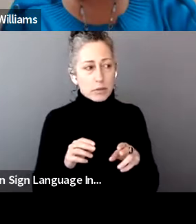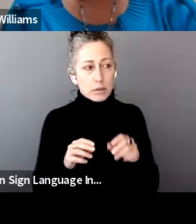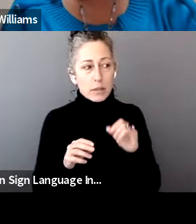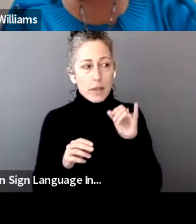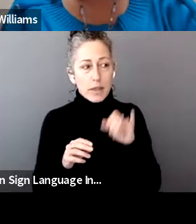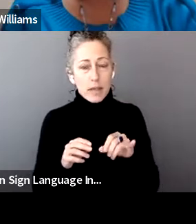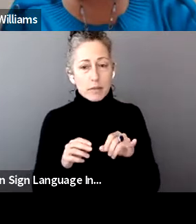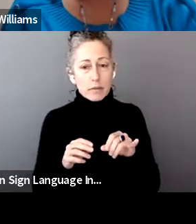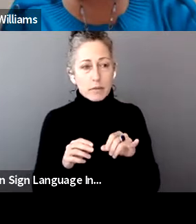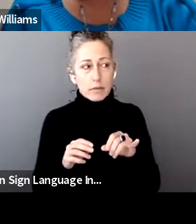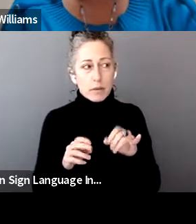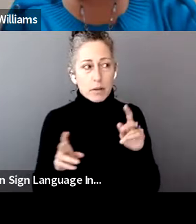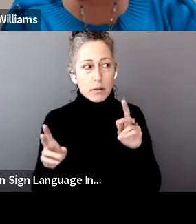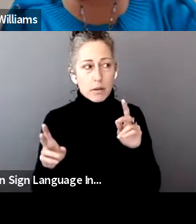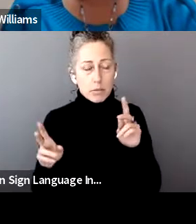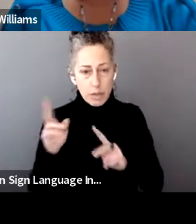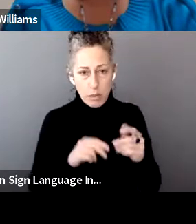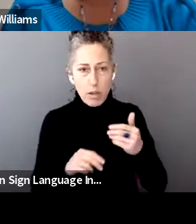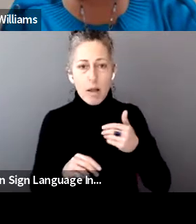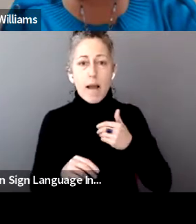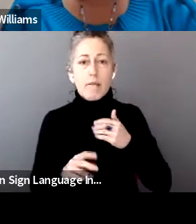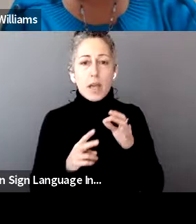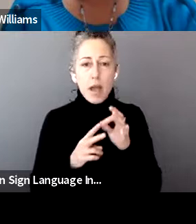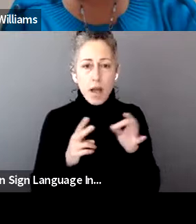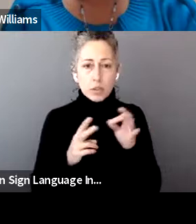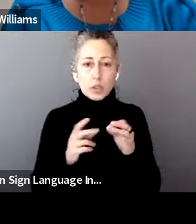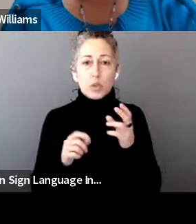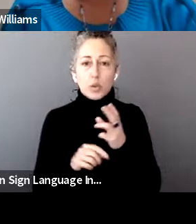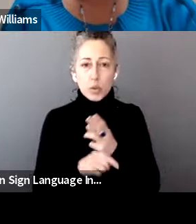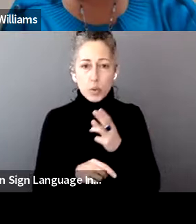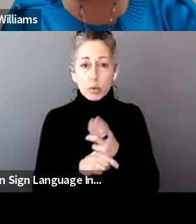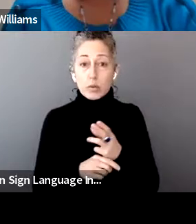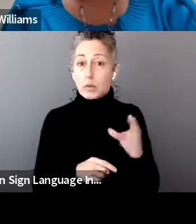or they can take the election to use their 2019